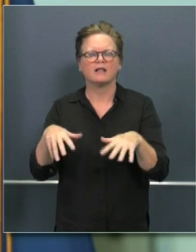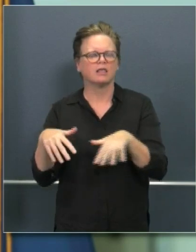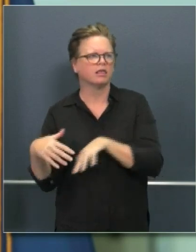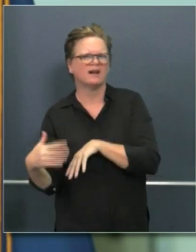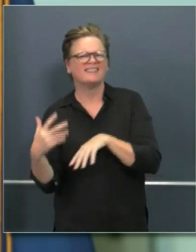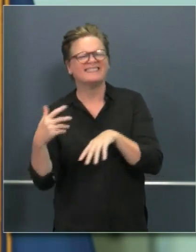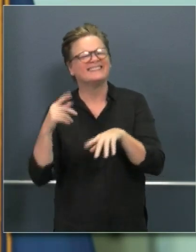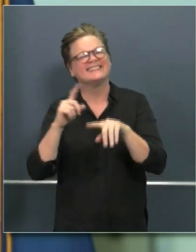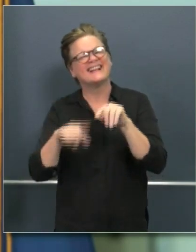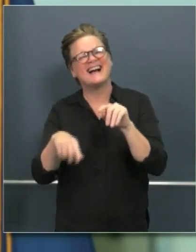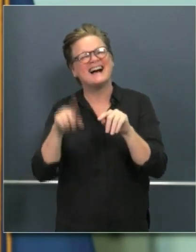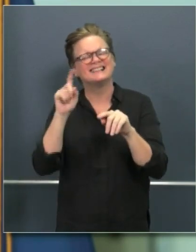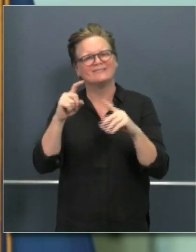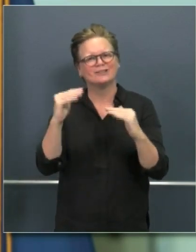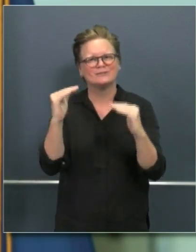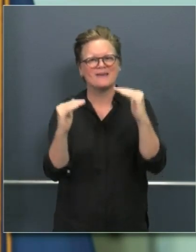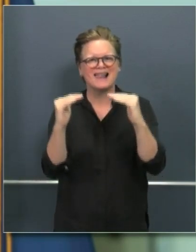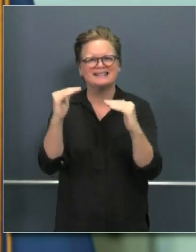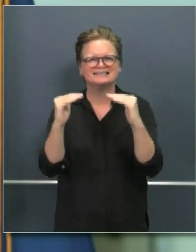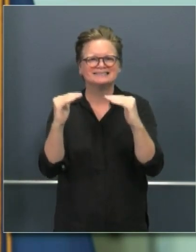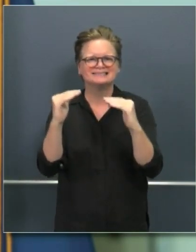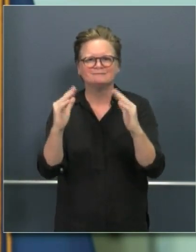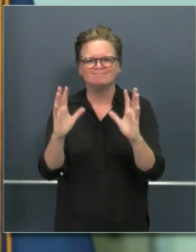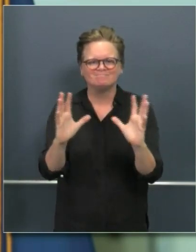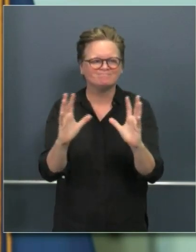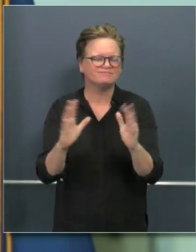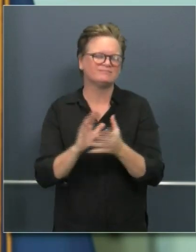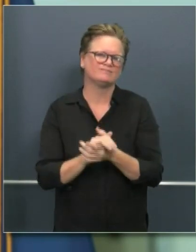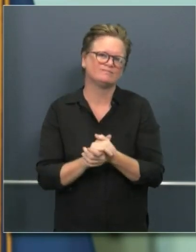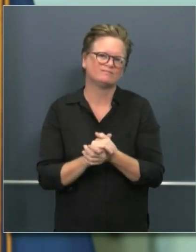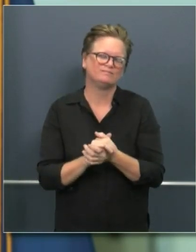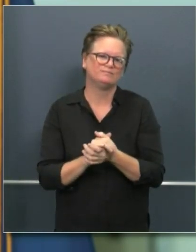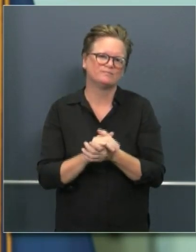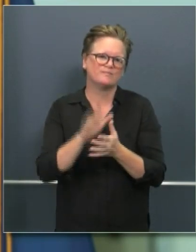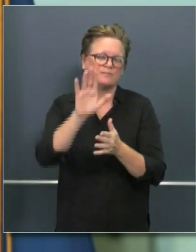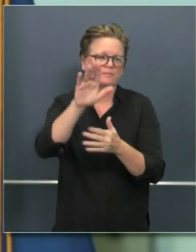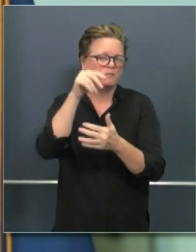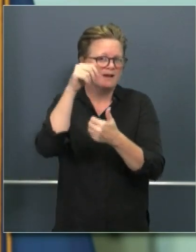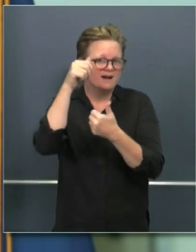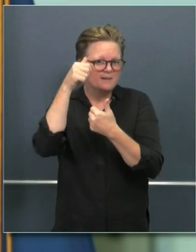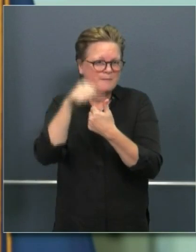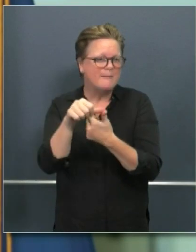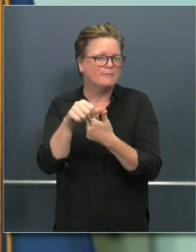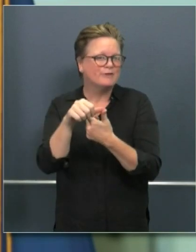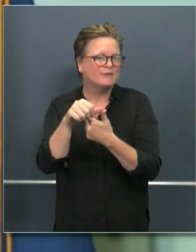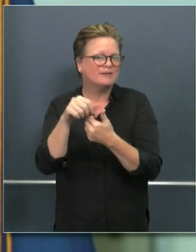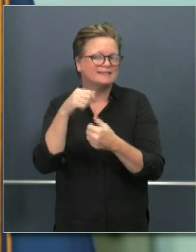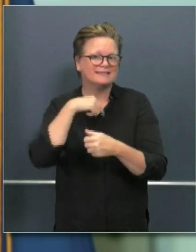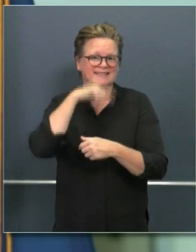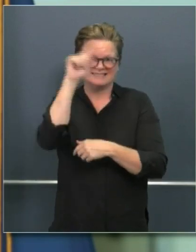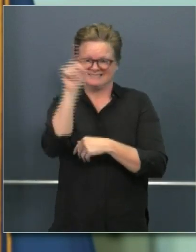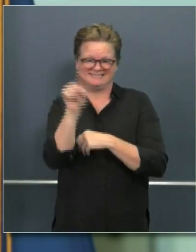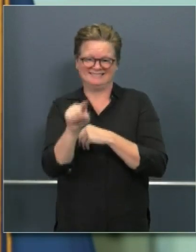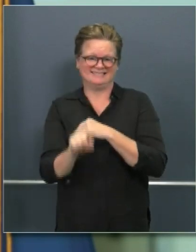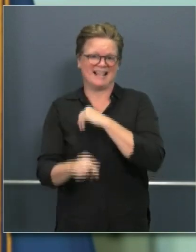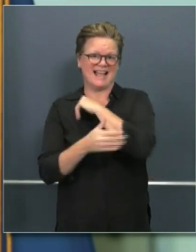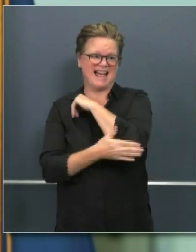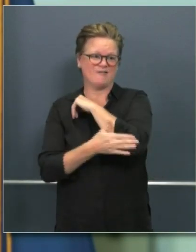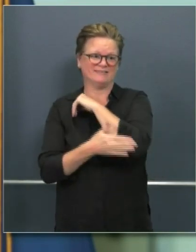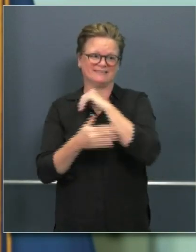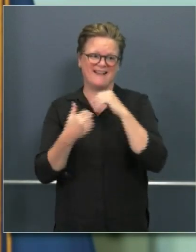that you have health officers that have the right and responsibility to make those decisions for themselves